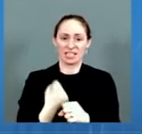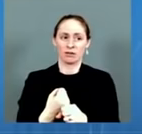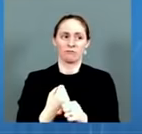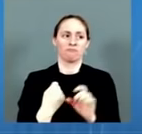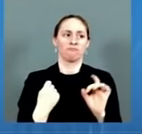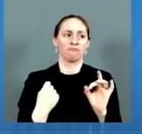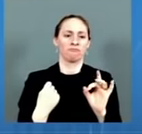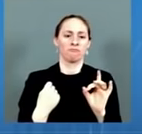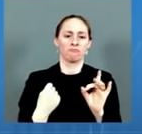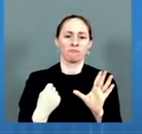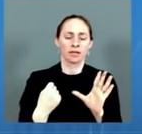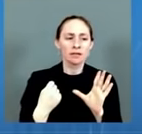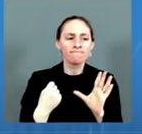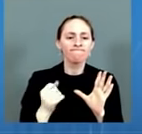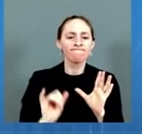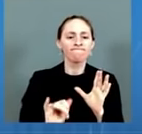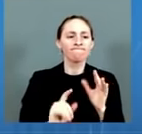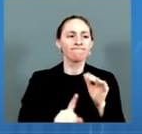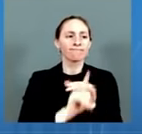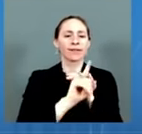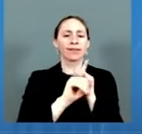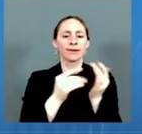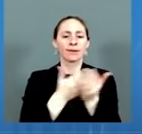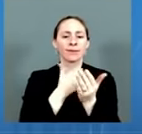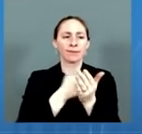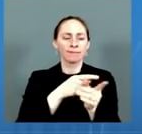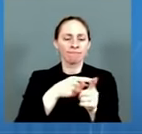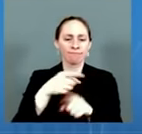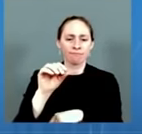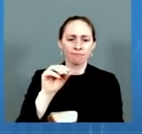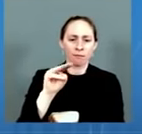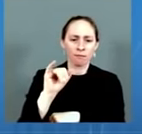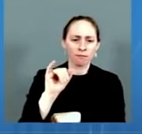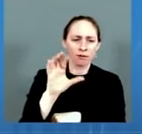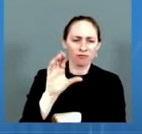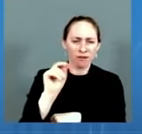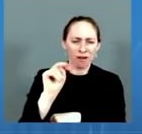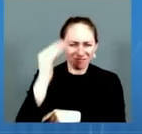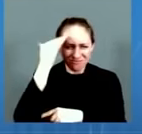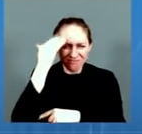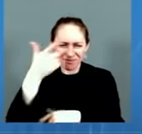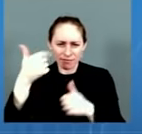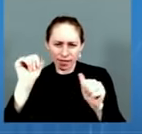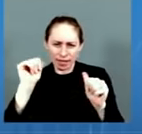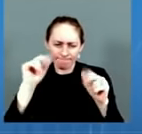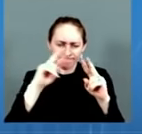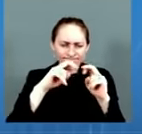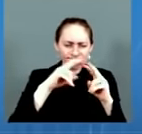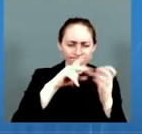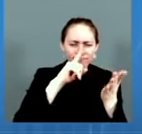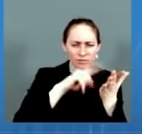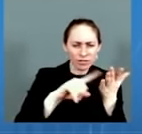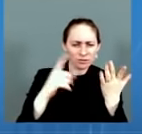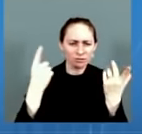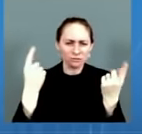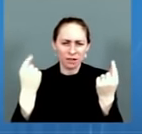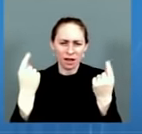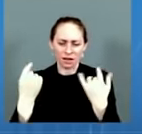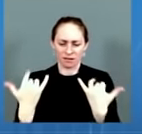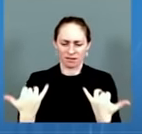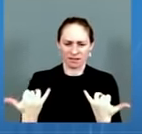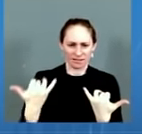of tea leaves. You know, it's more transmissible. The illness it causes may be less severe, particularly if you have some kind of underlying immunity.